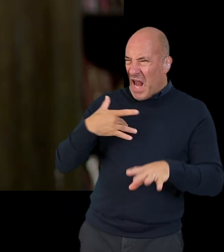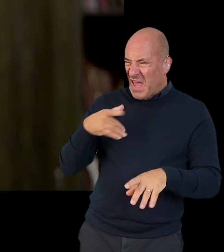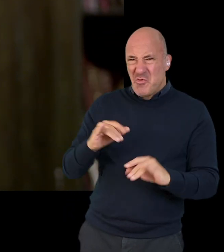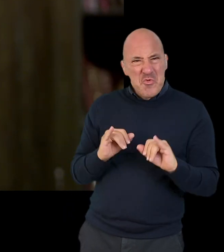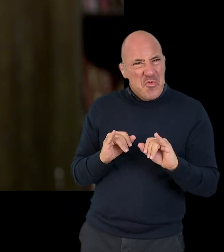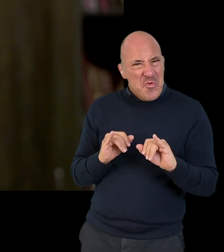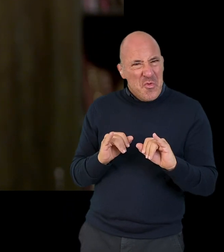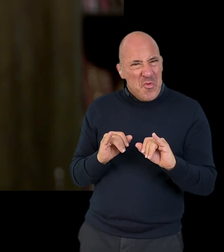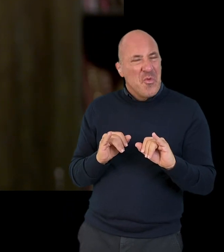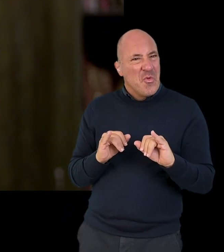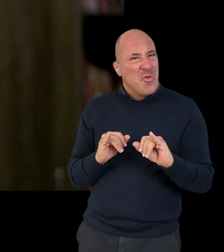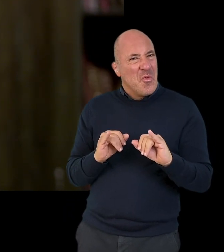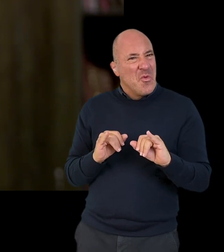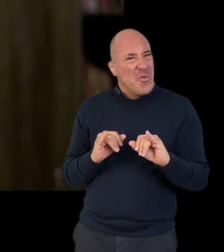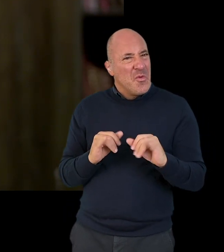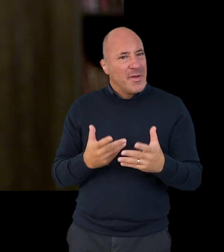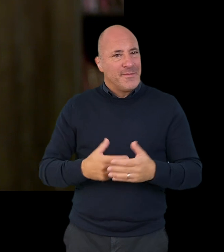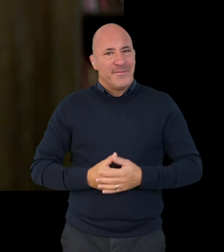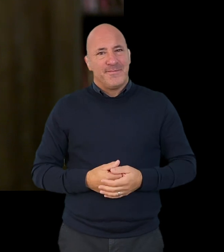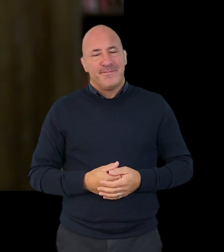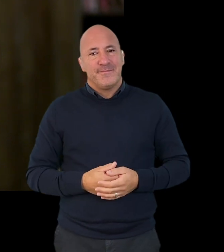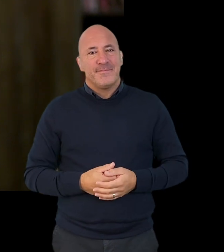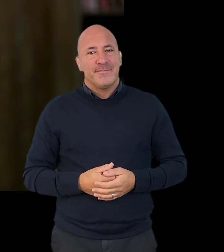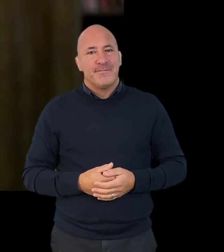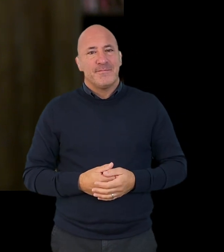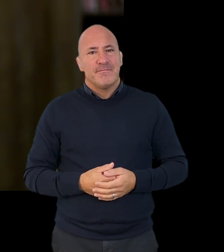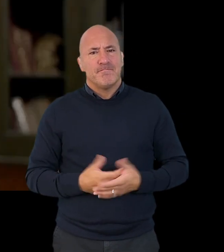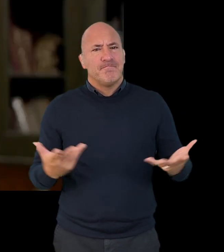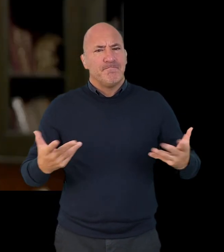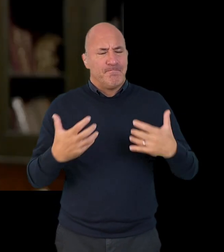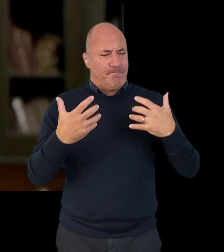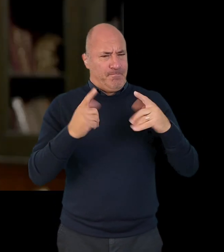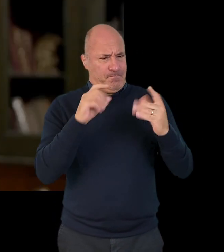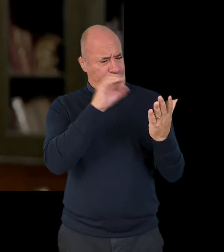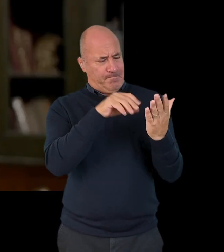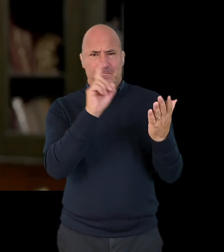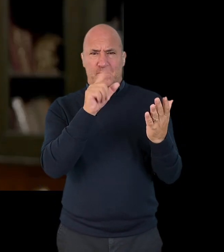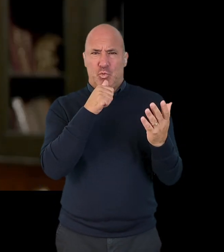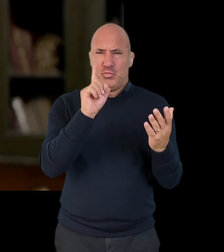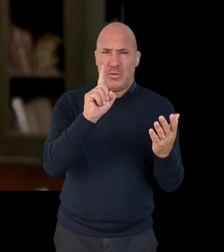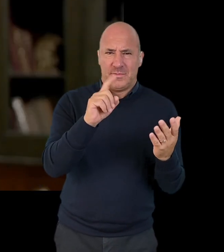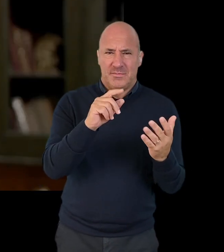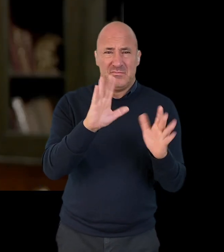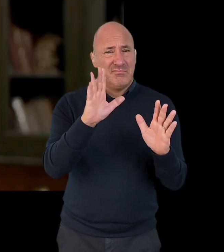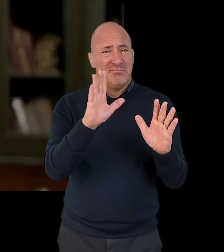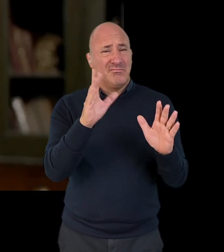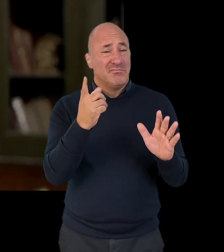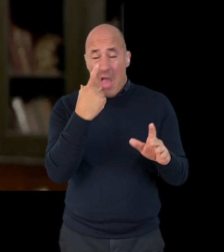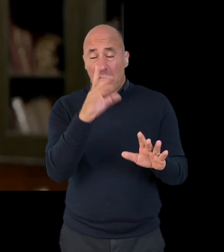understand what it is to live your life in your country. So what format do we use for this?